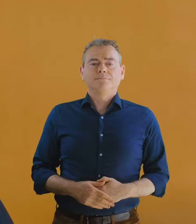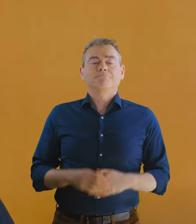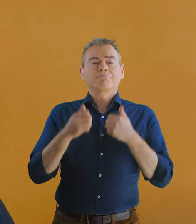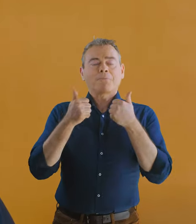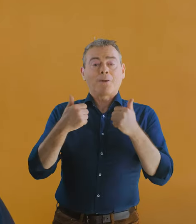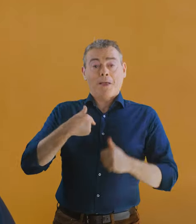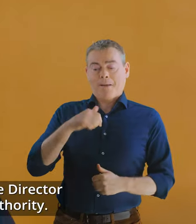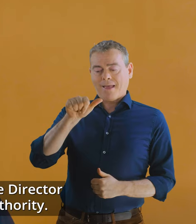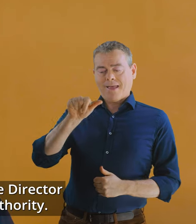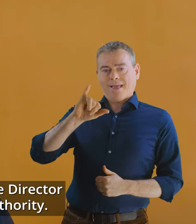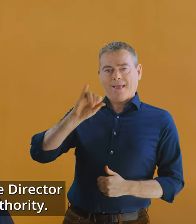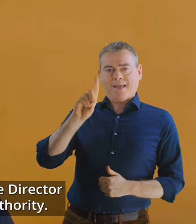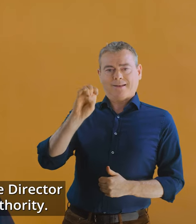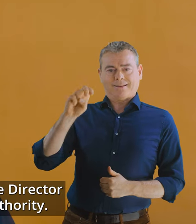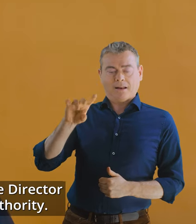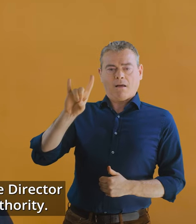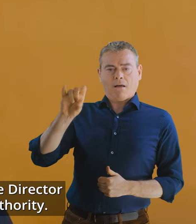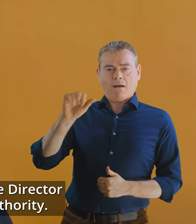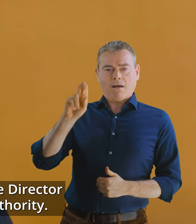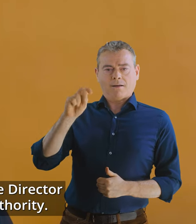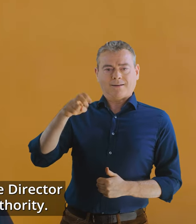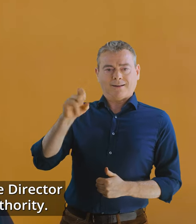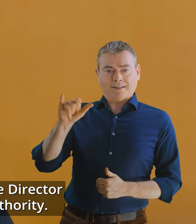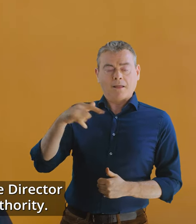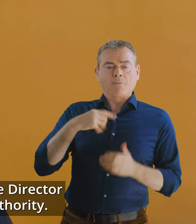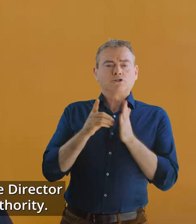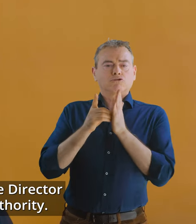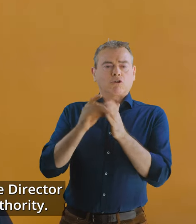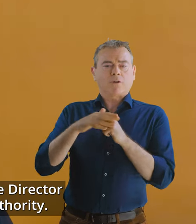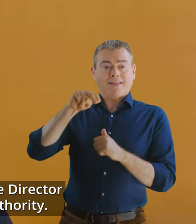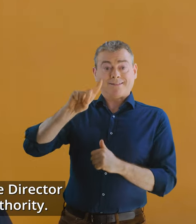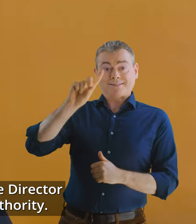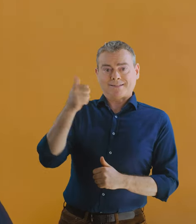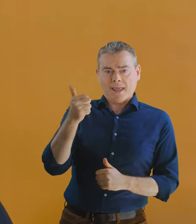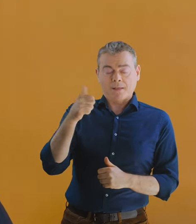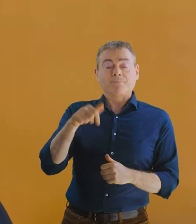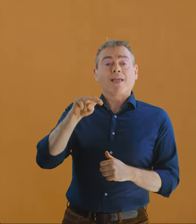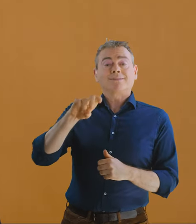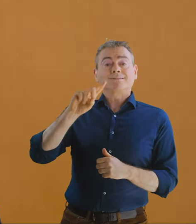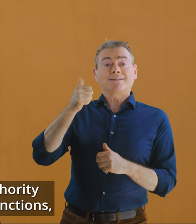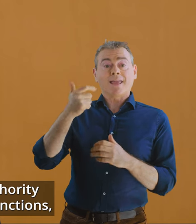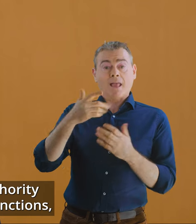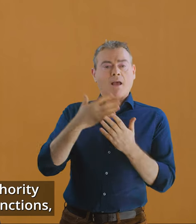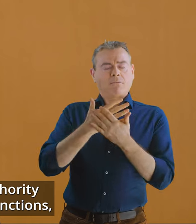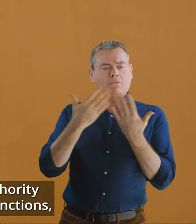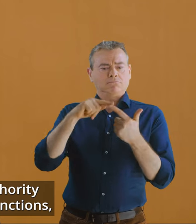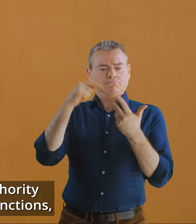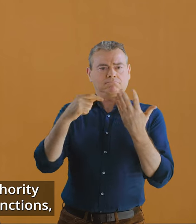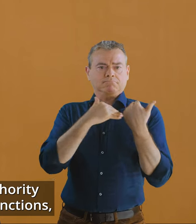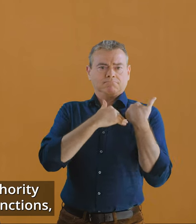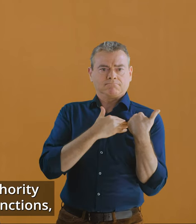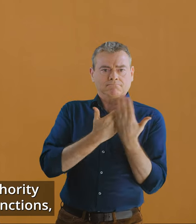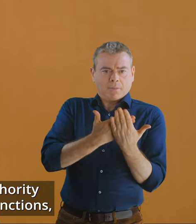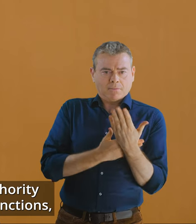Hello I'm Aideen Hartney and I am the director of the National Disability Authority. The National Disability